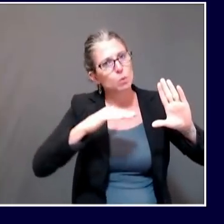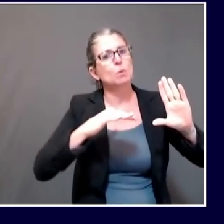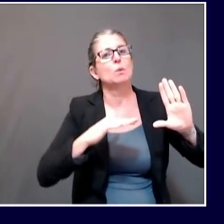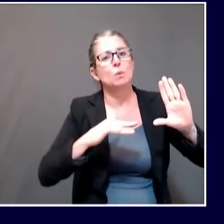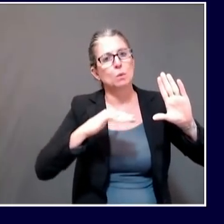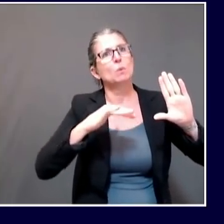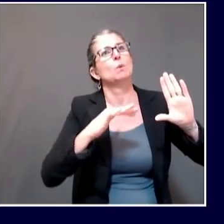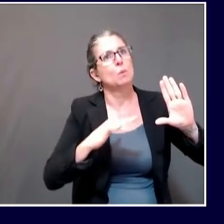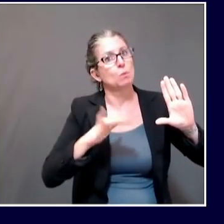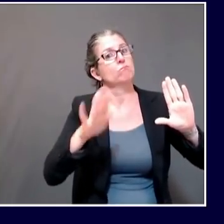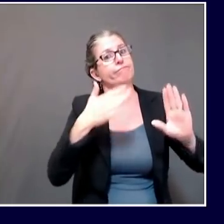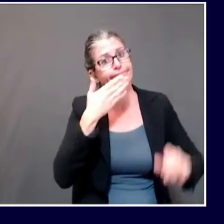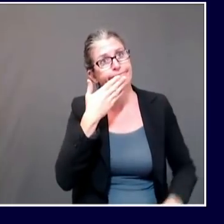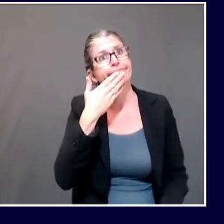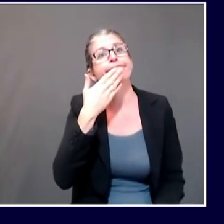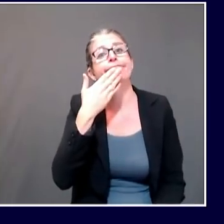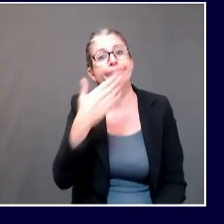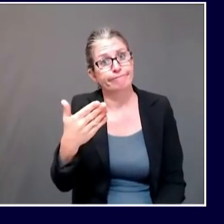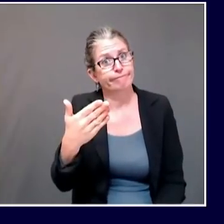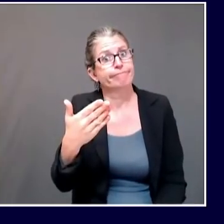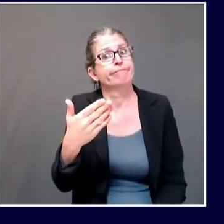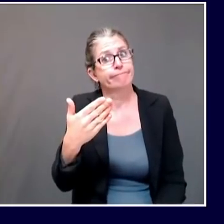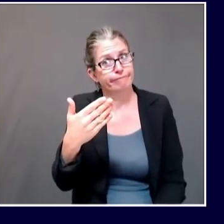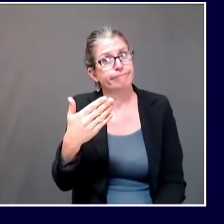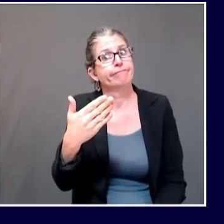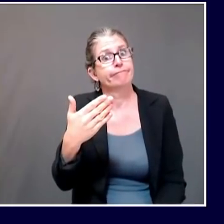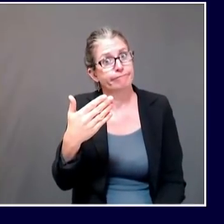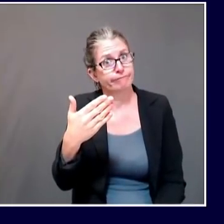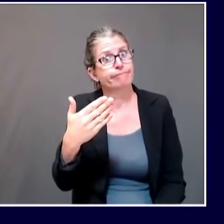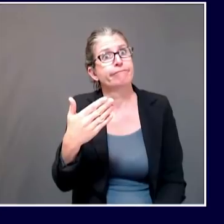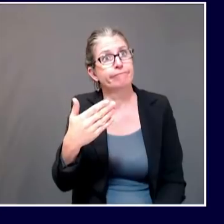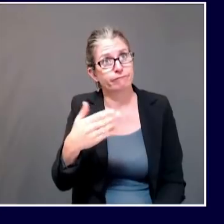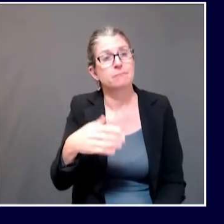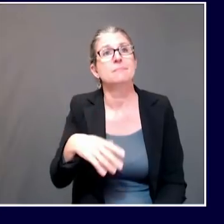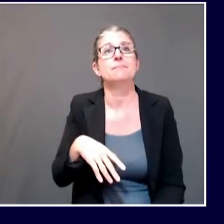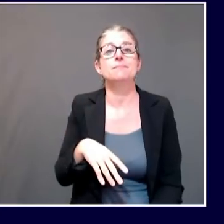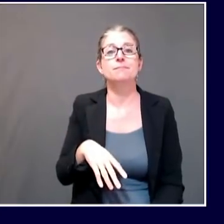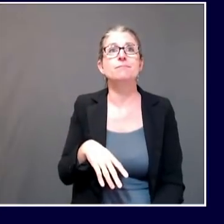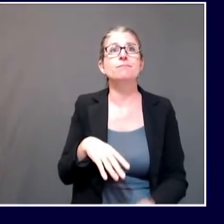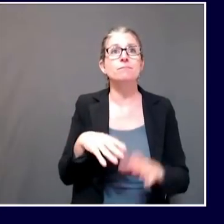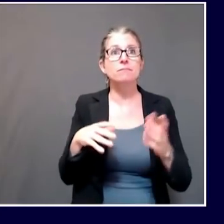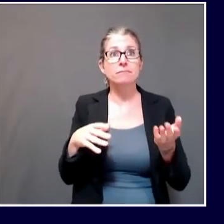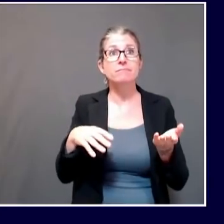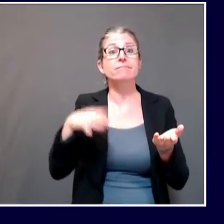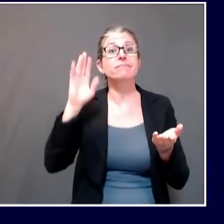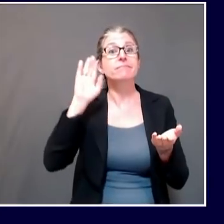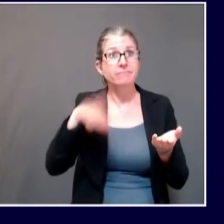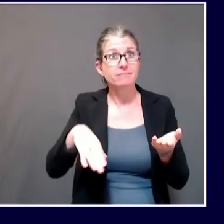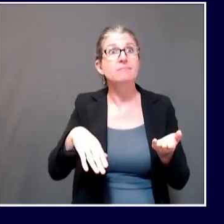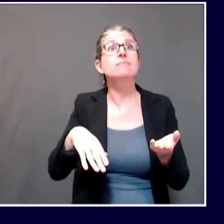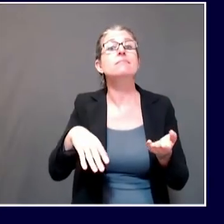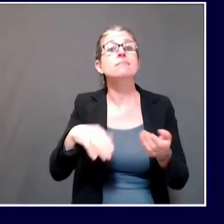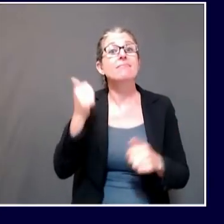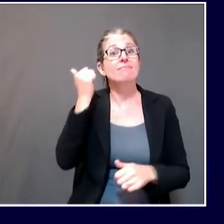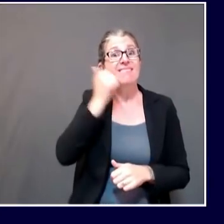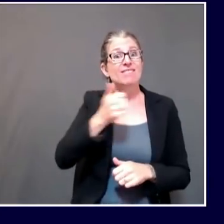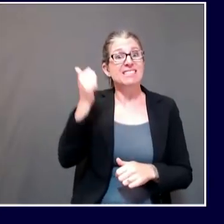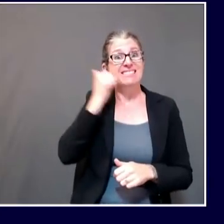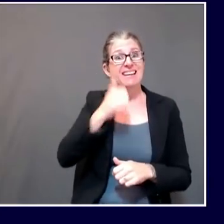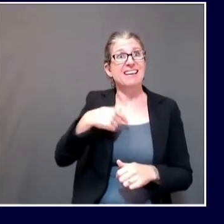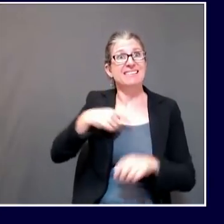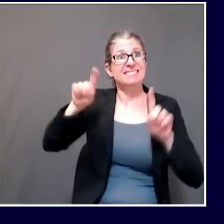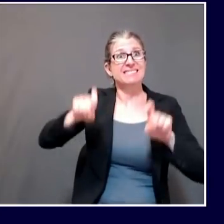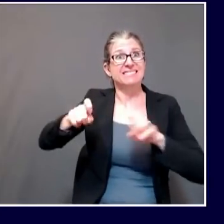also like to take a moment to comment on the testing volume. Right now in Maine, the testing volume for